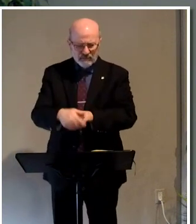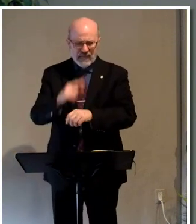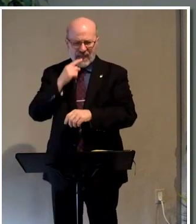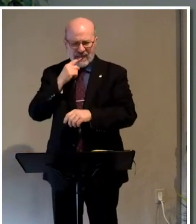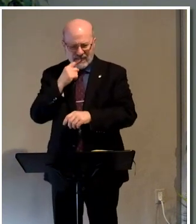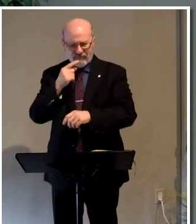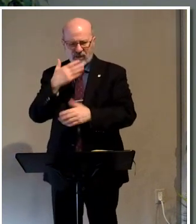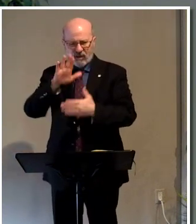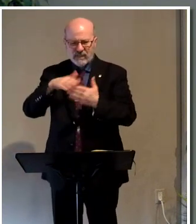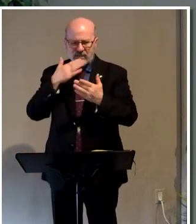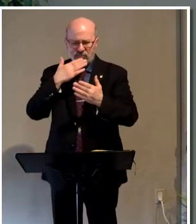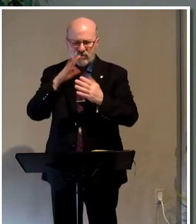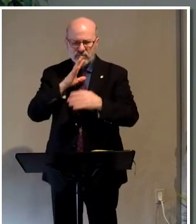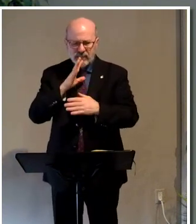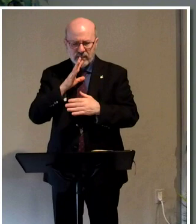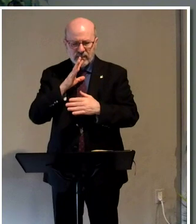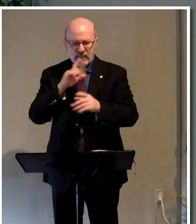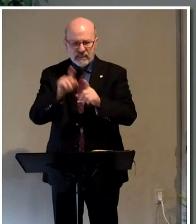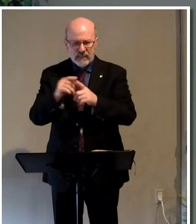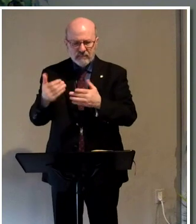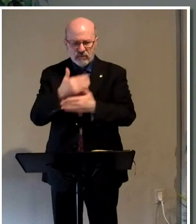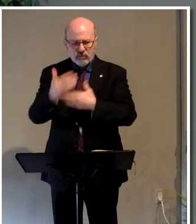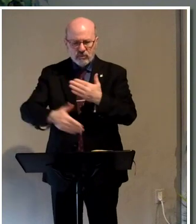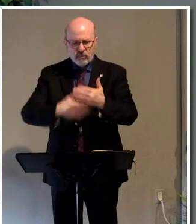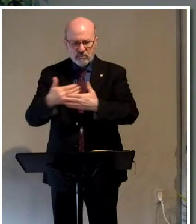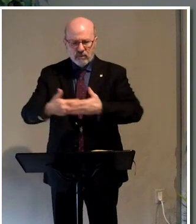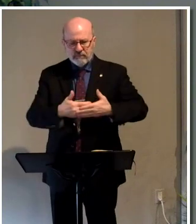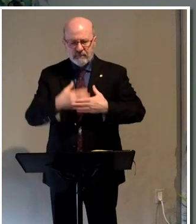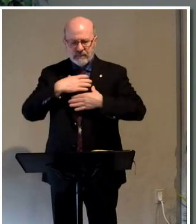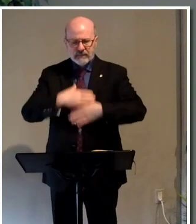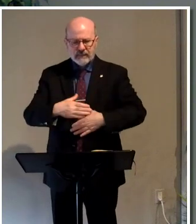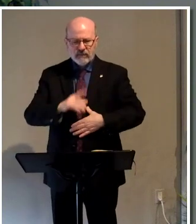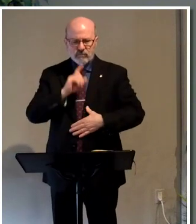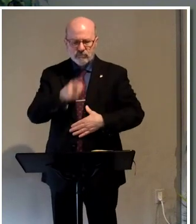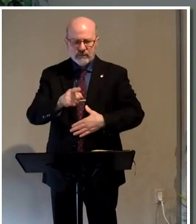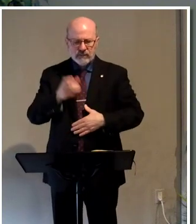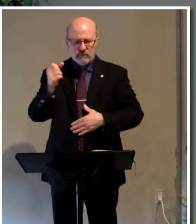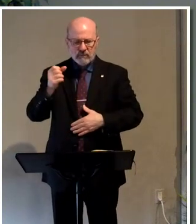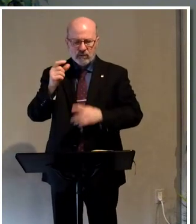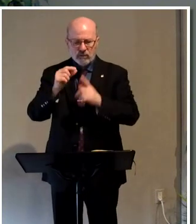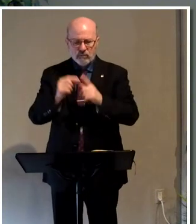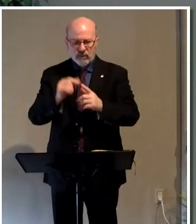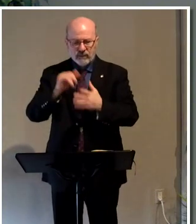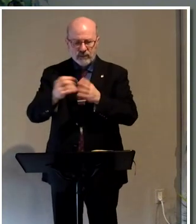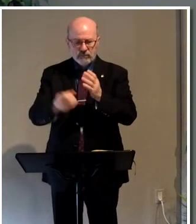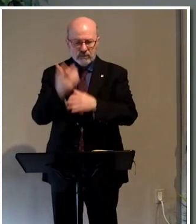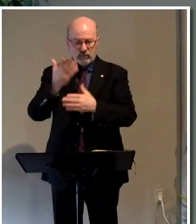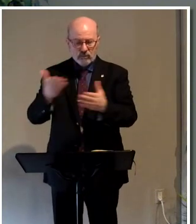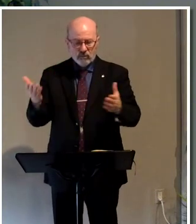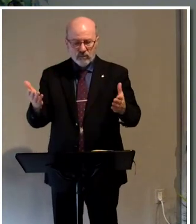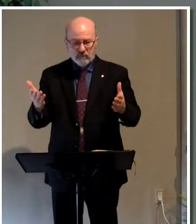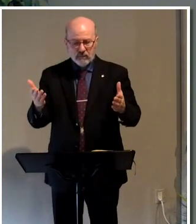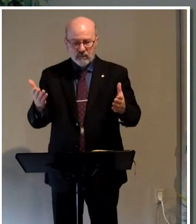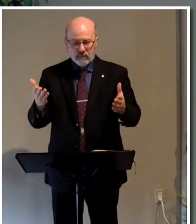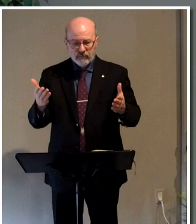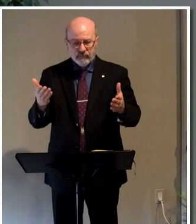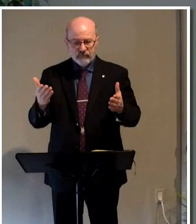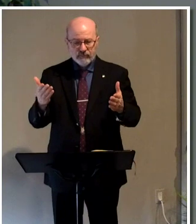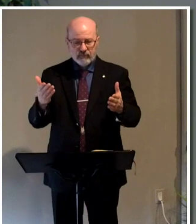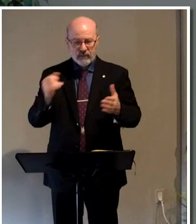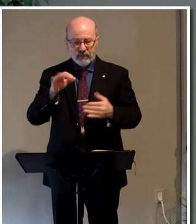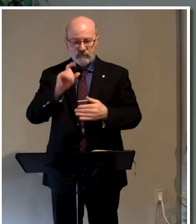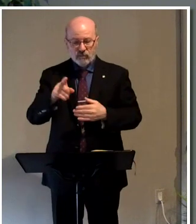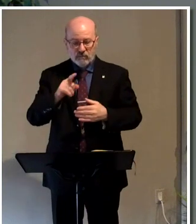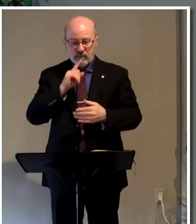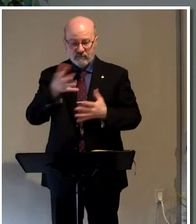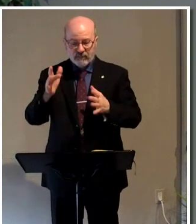envies and all evil speakings, as newborn babes desire the sincere milk of the word that you may grow thereby. If